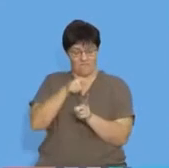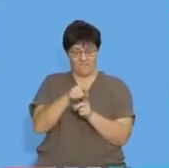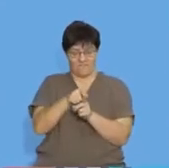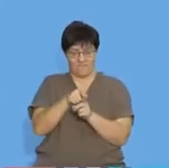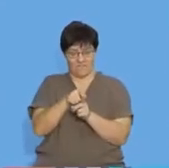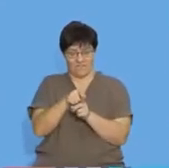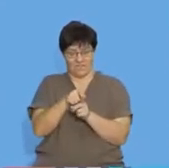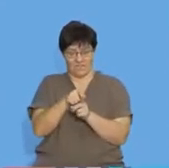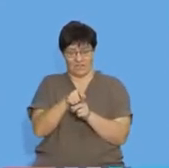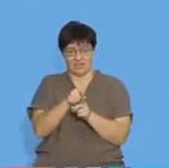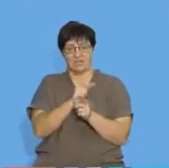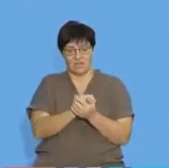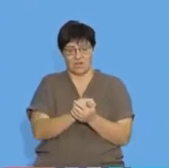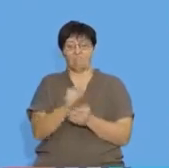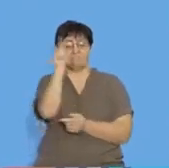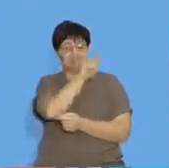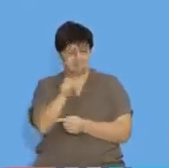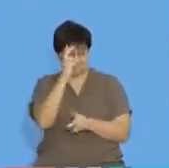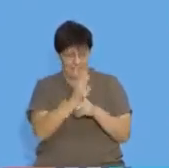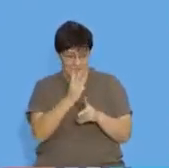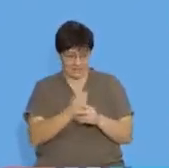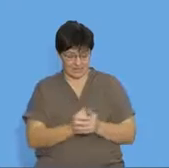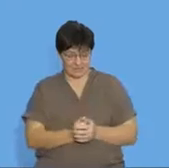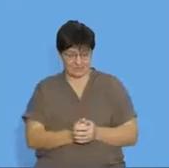So, I'm just going to circle that definition for us again.